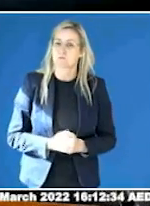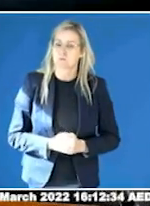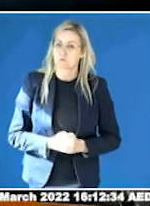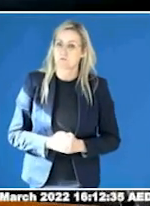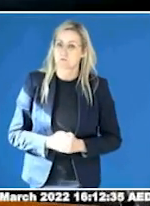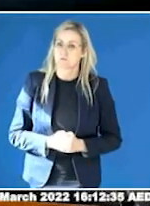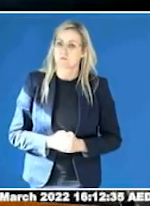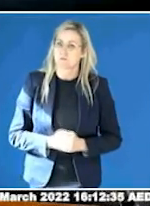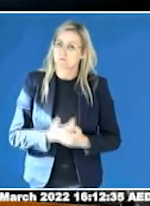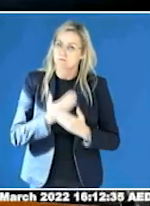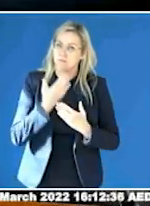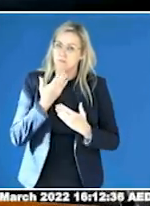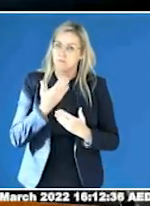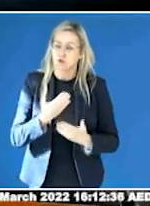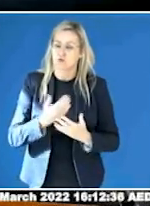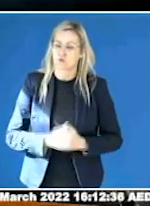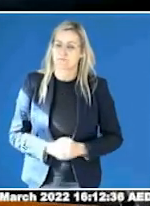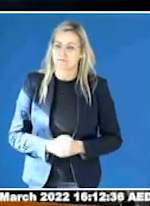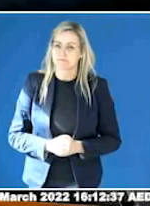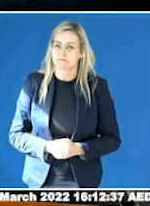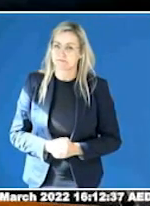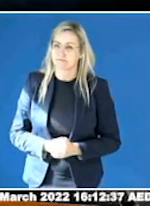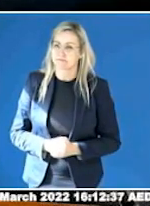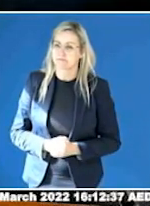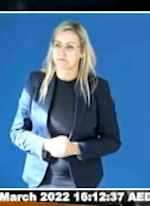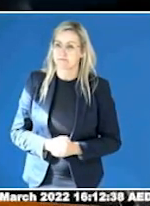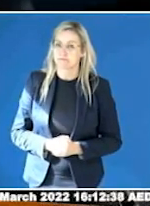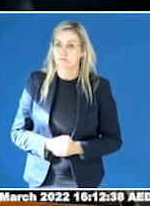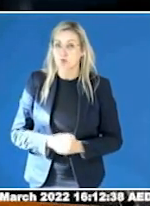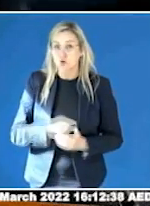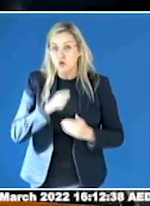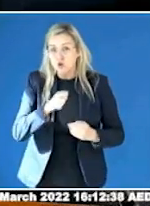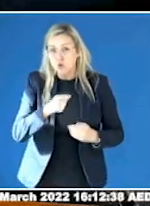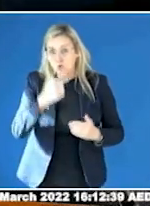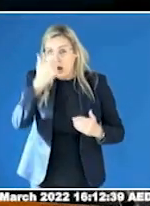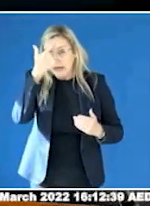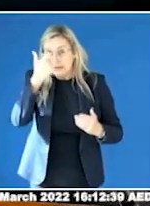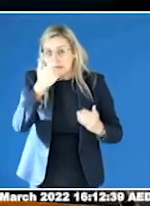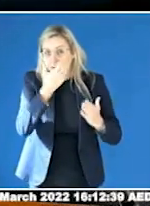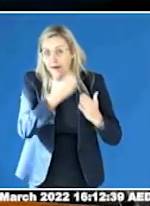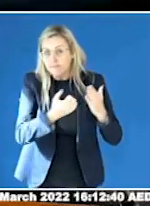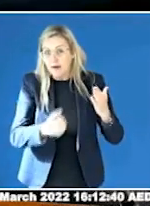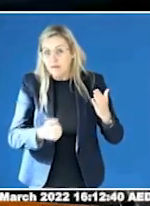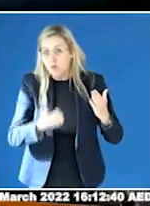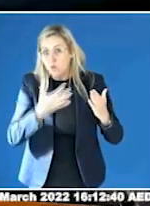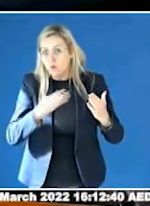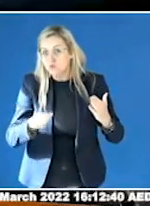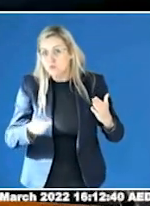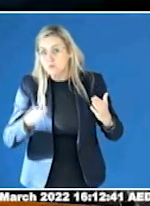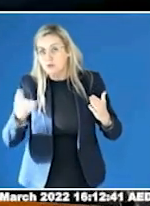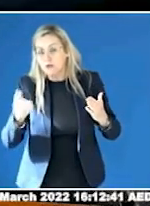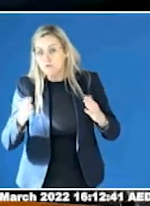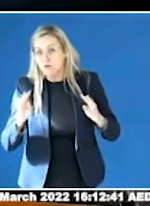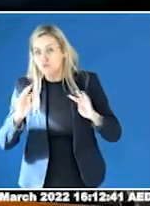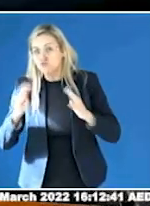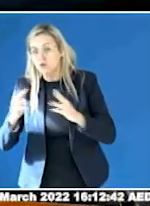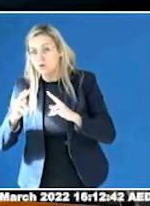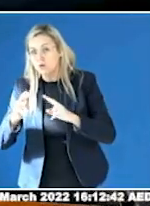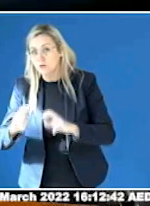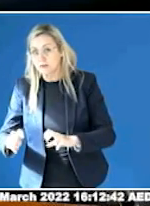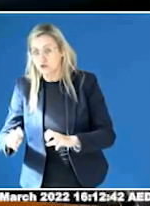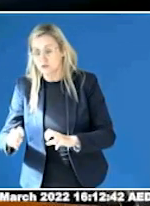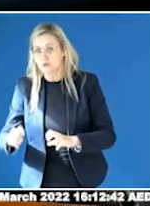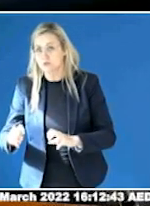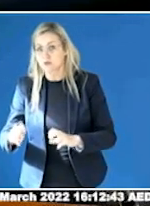Thank you. You've also got some recommendations that you want to make and the commissioners will have the opportunity to read the